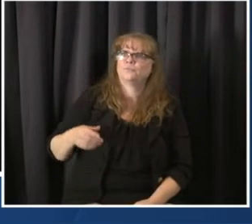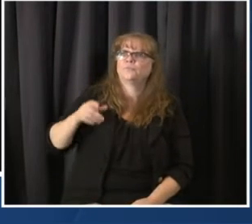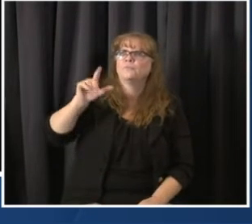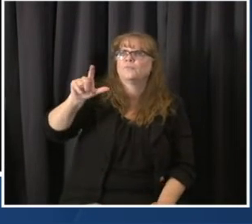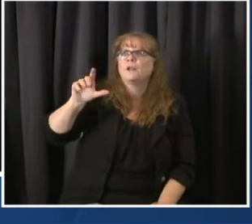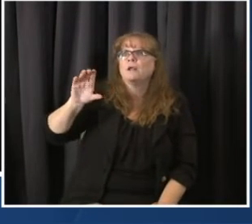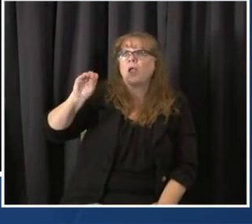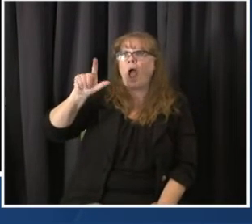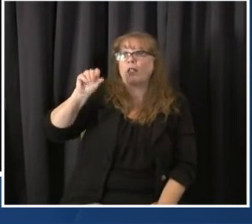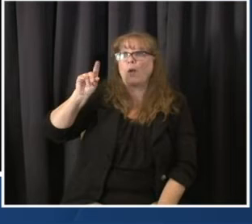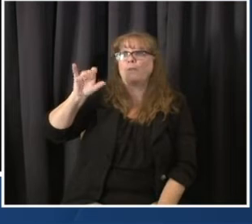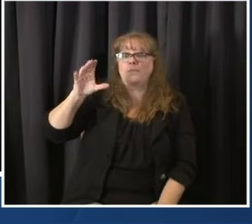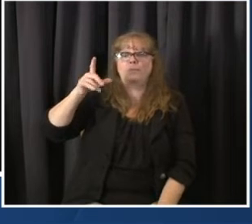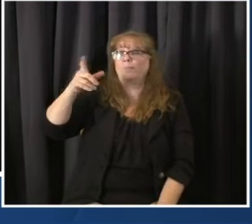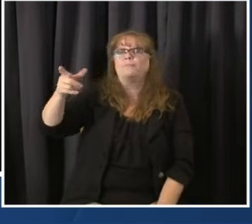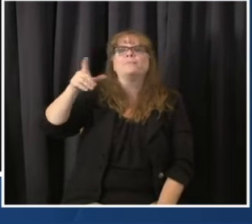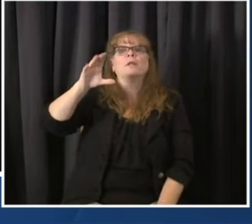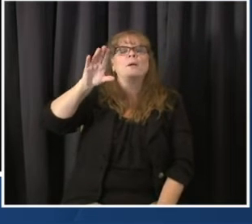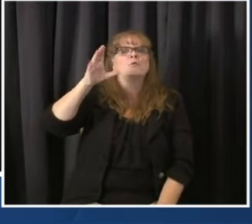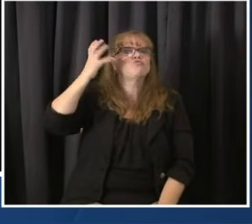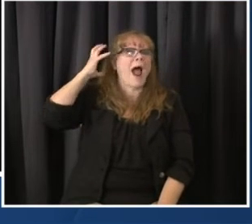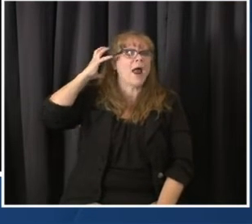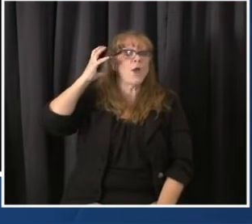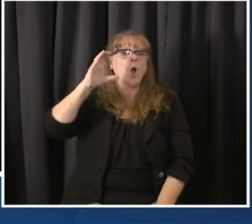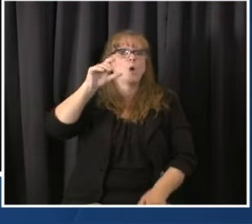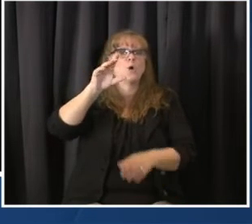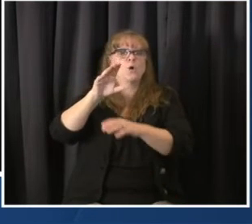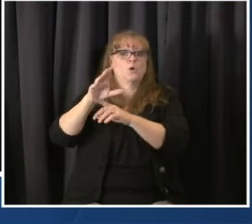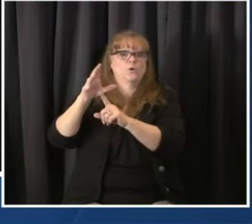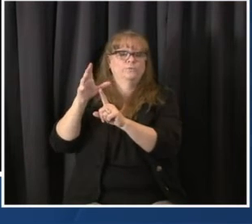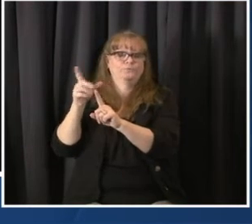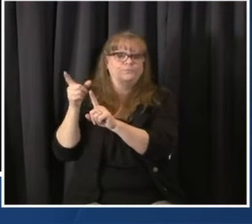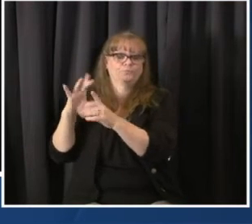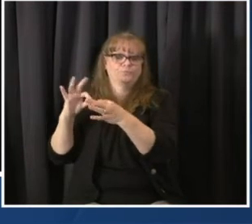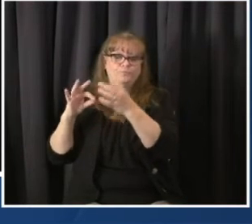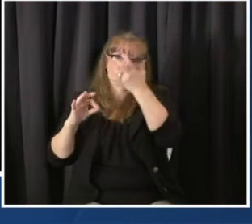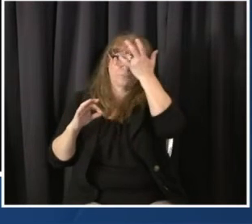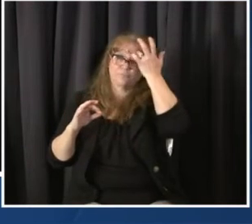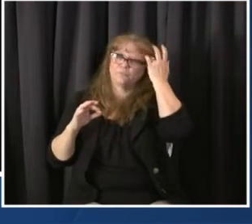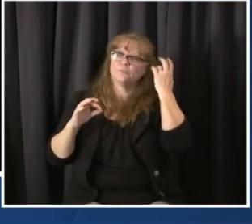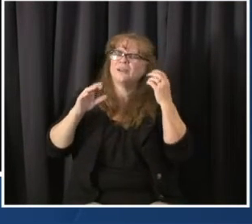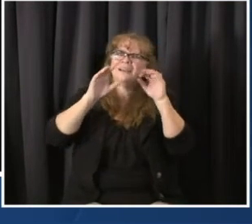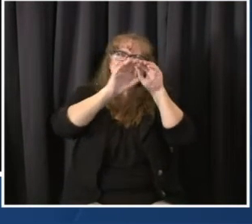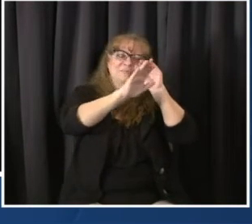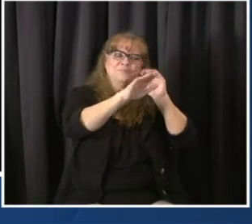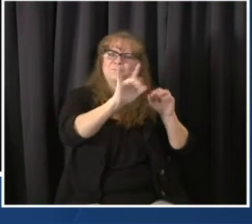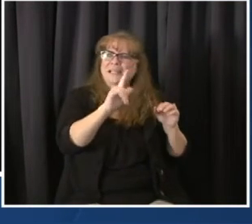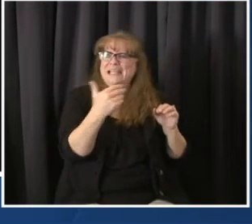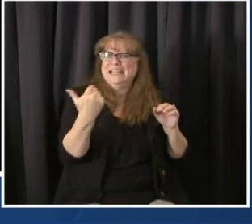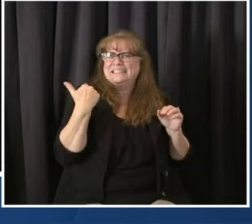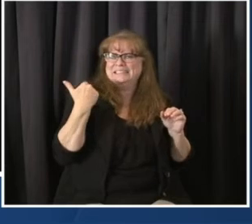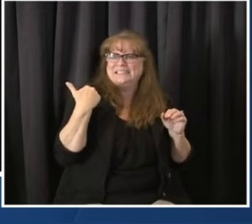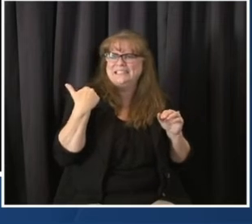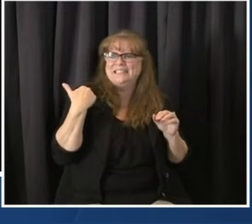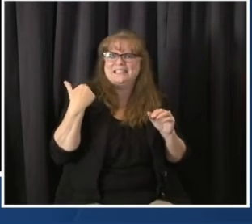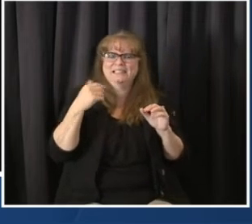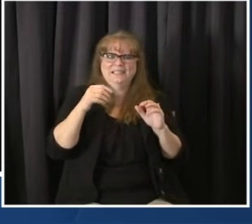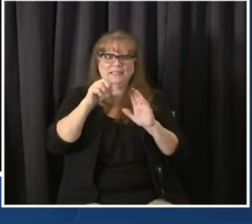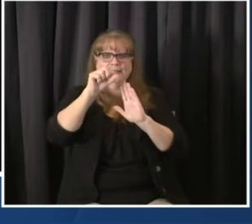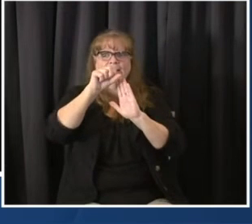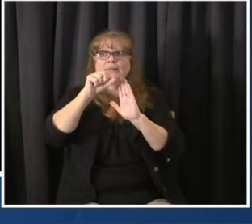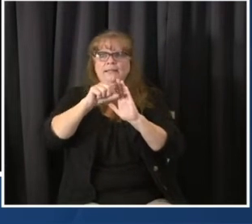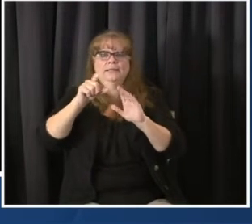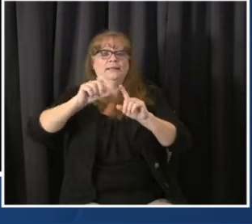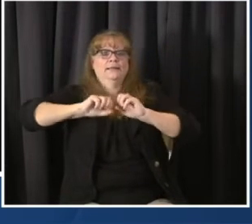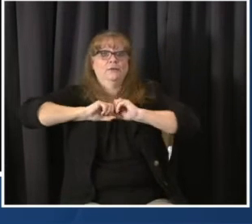on, the state was releasing specific vaccine numbers, including distribution and where that was going